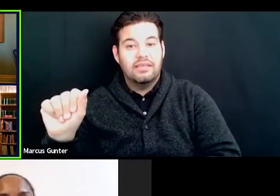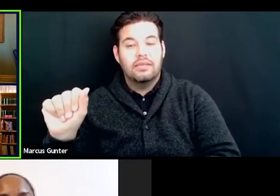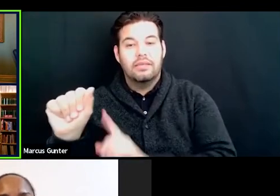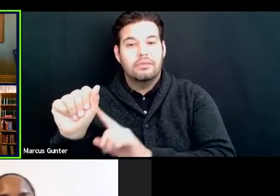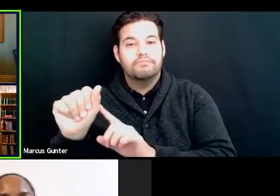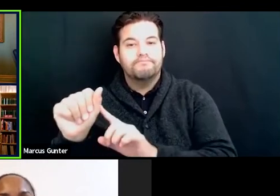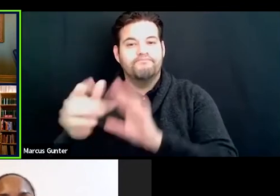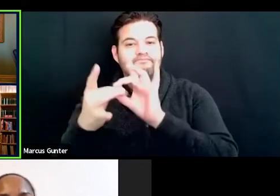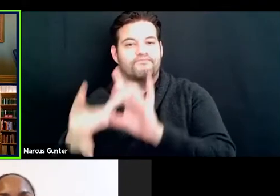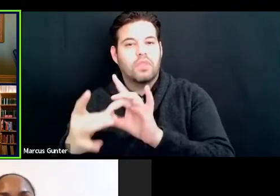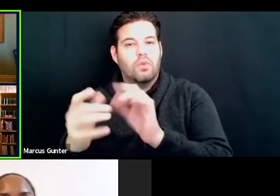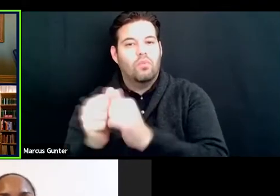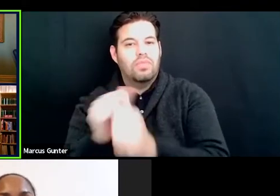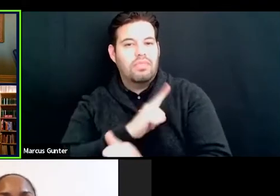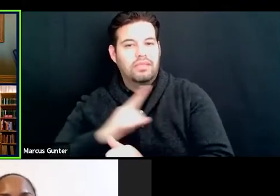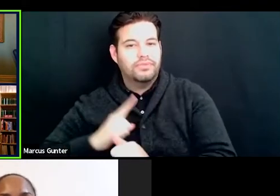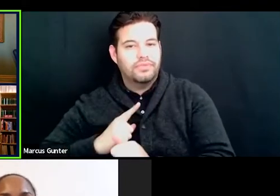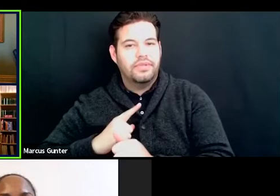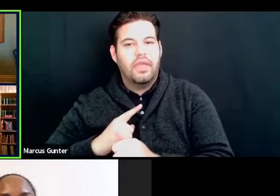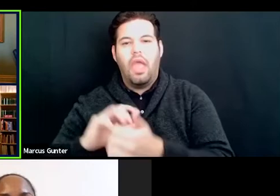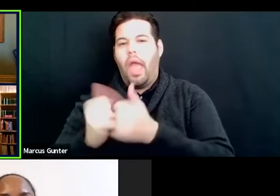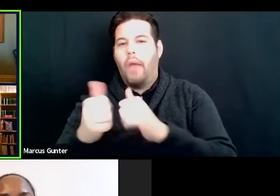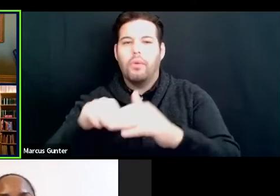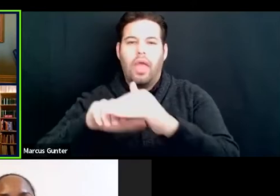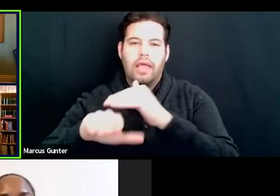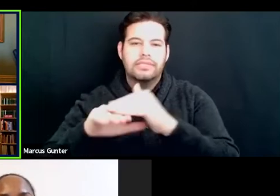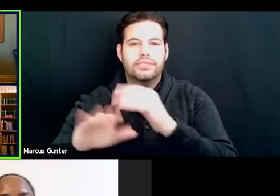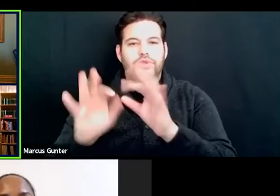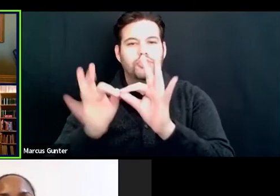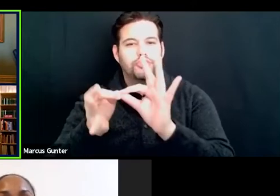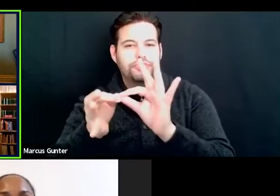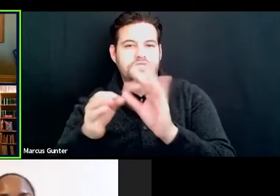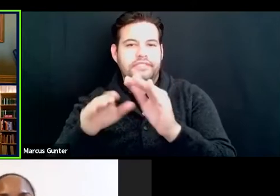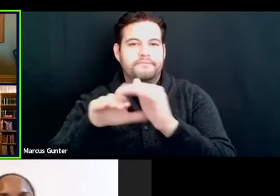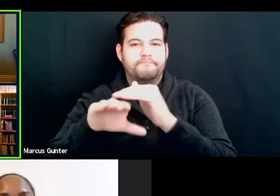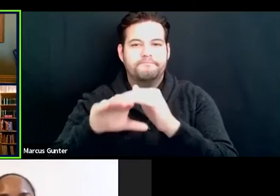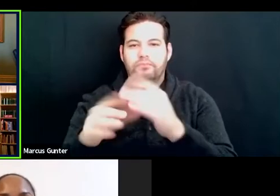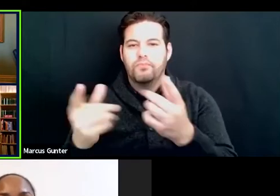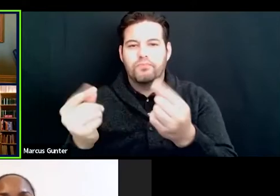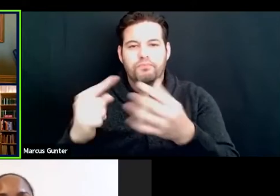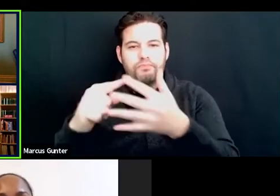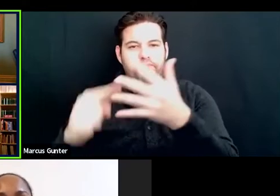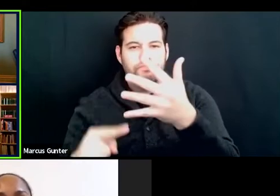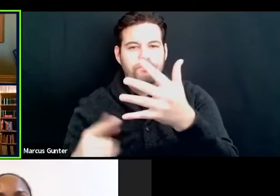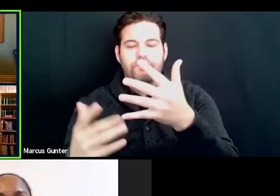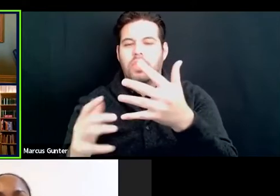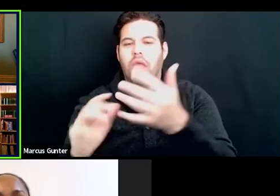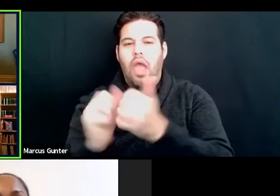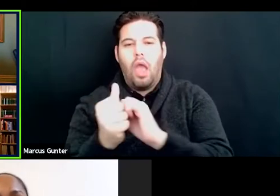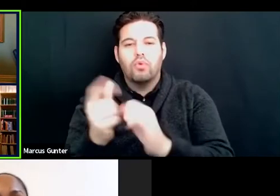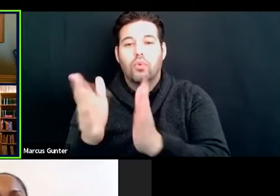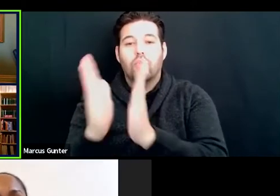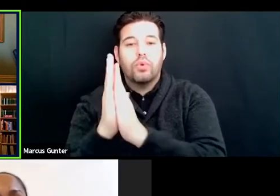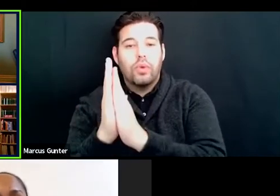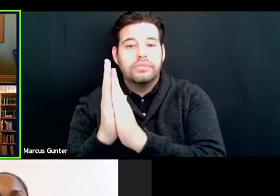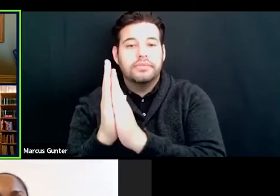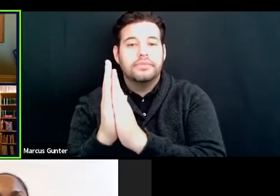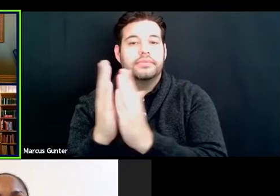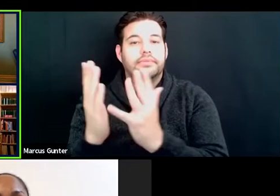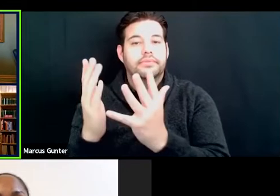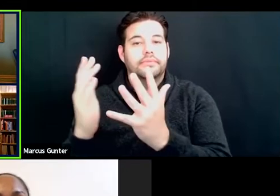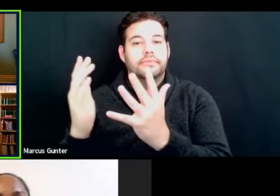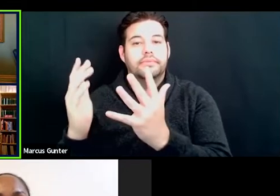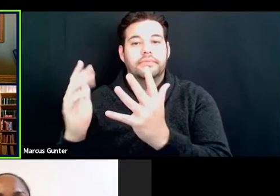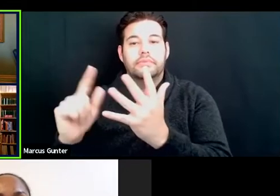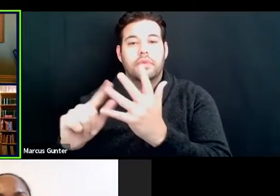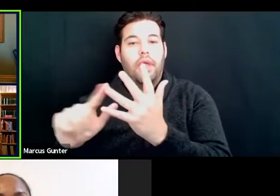legislature, how you access interpretation, um, like how you make requests, any